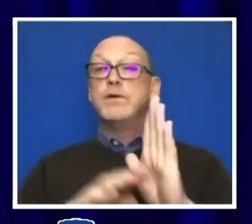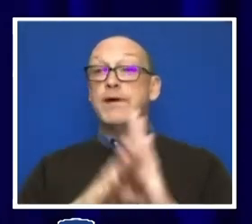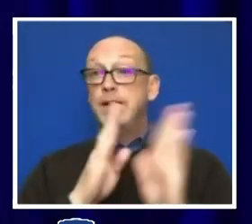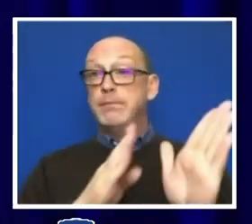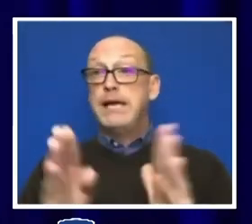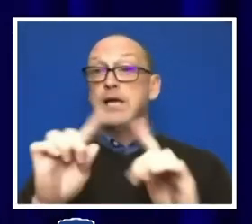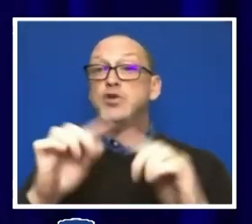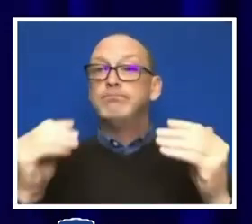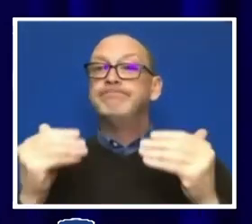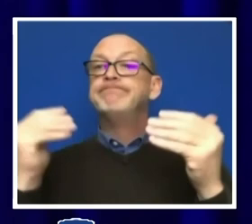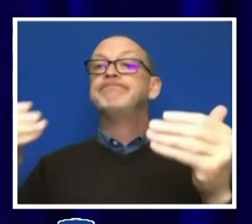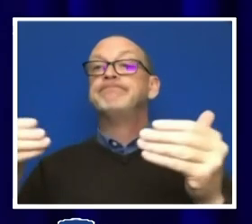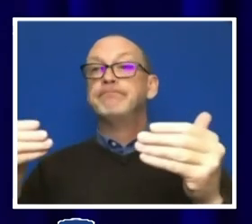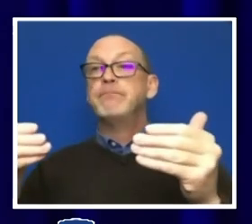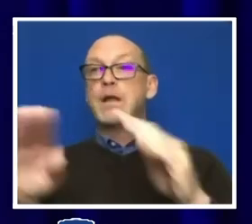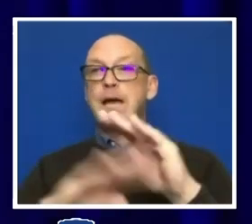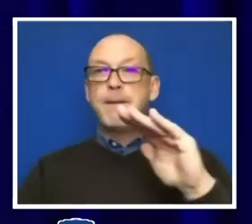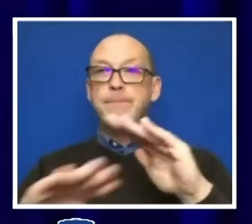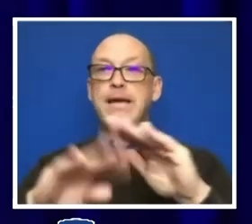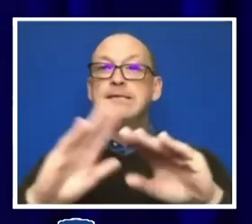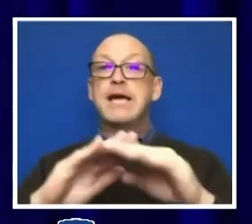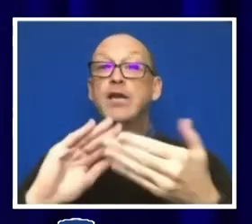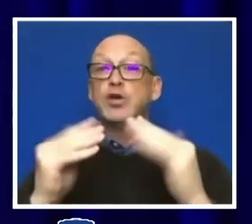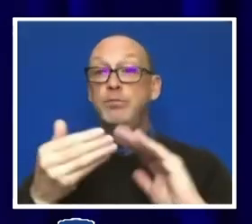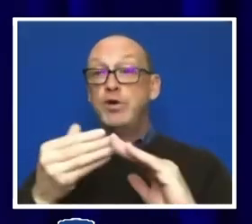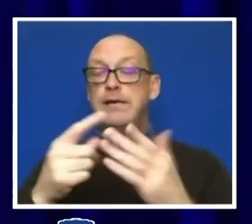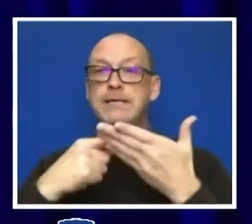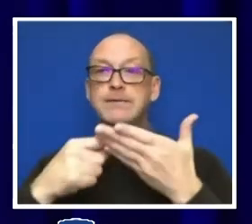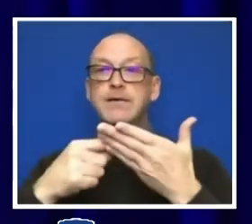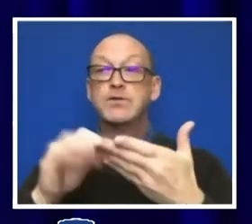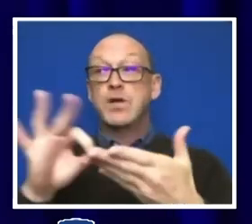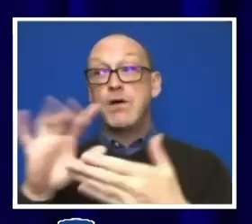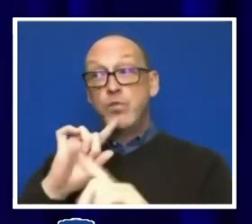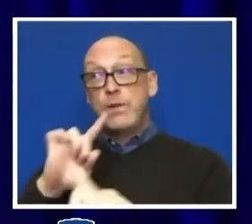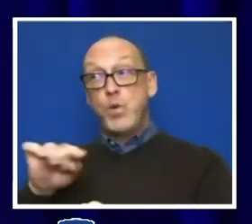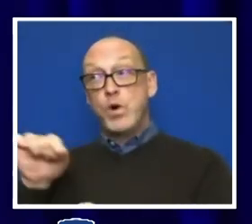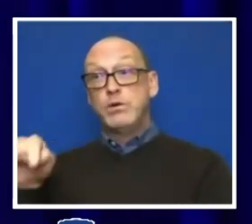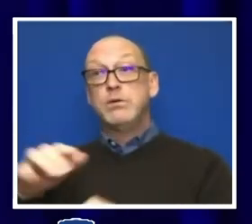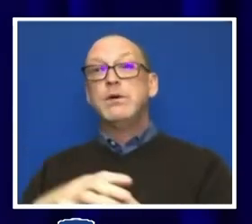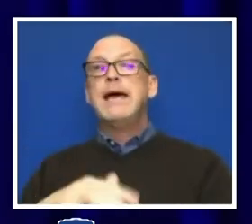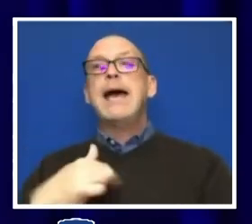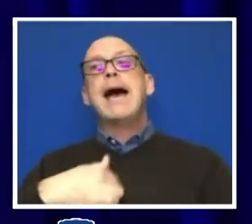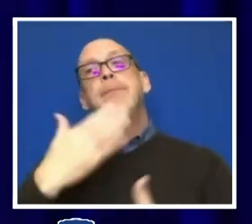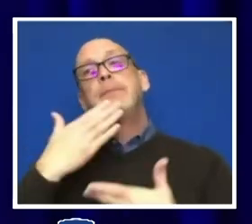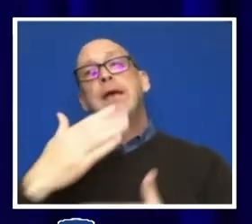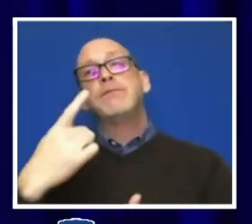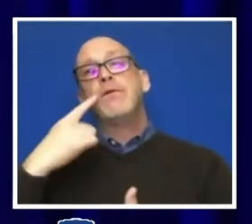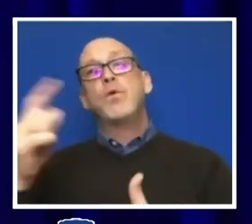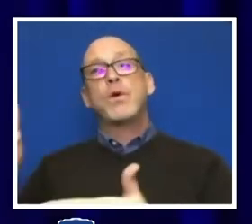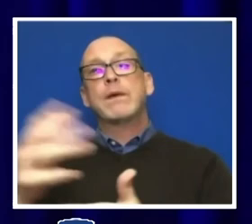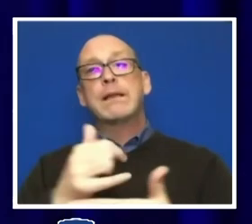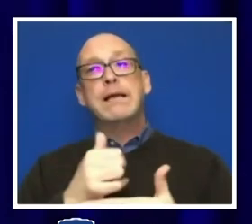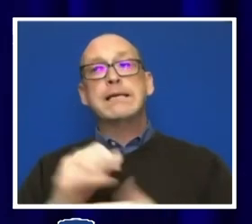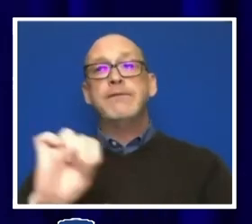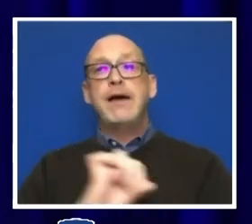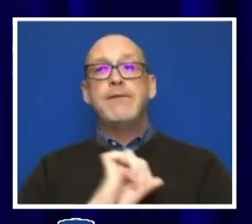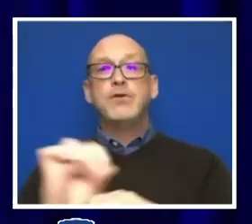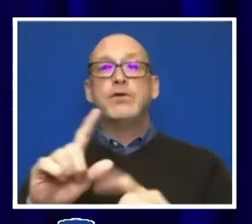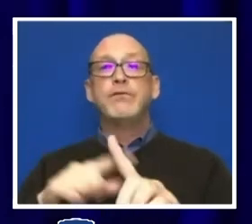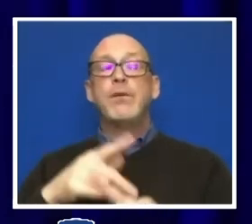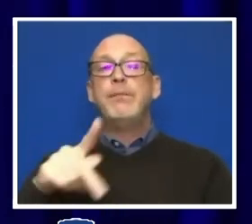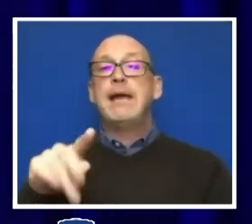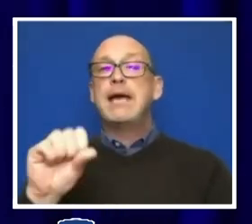that is based upon community discussion of the reports. I'm grateful for the collective efforts of our Penn State community,